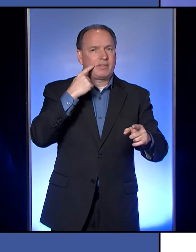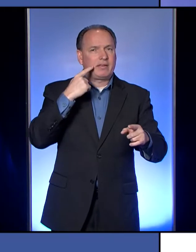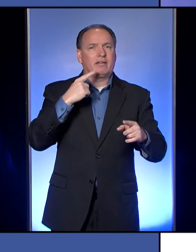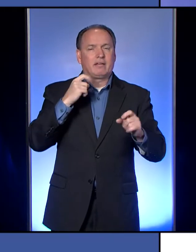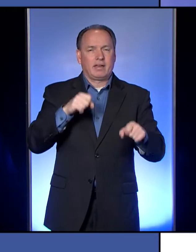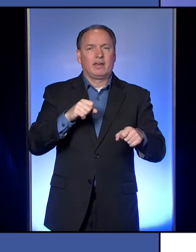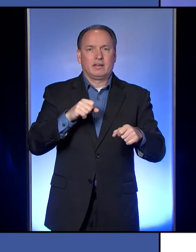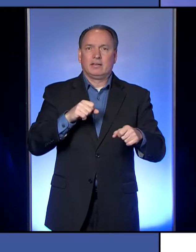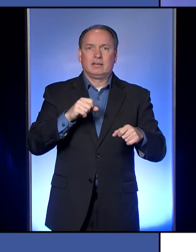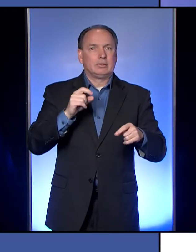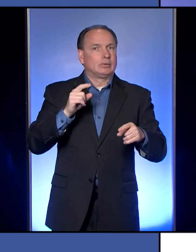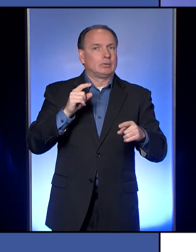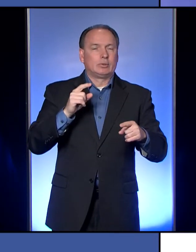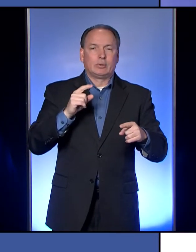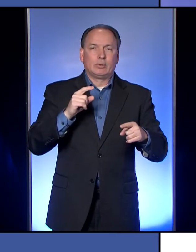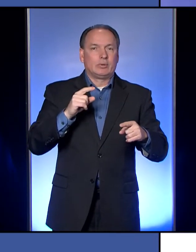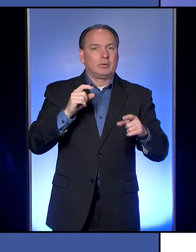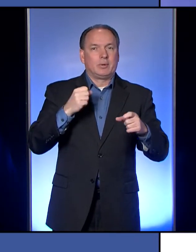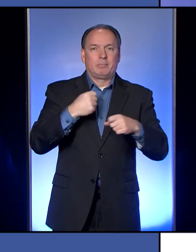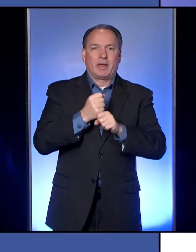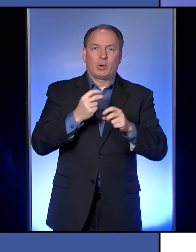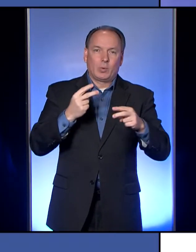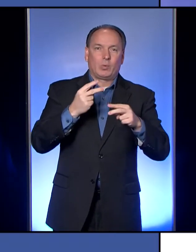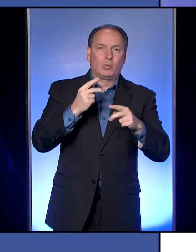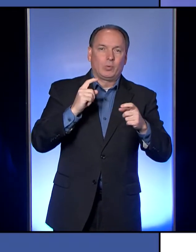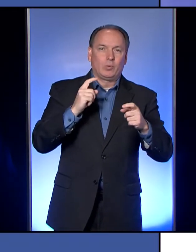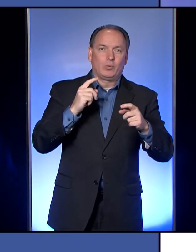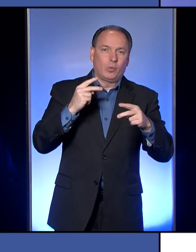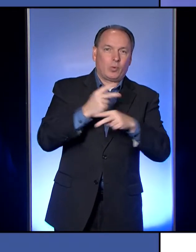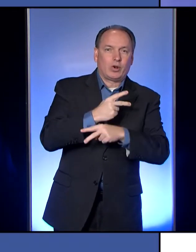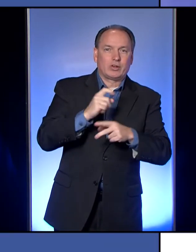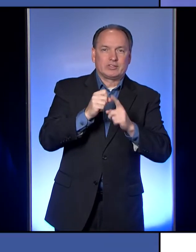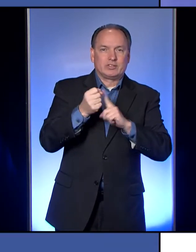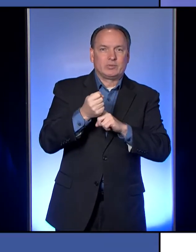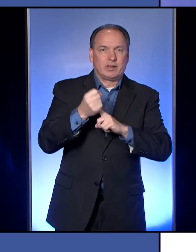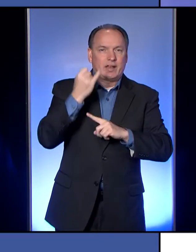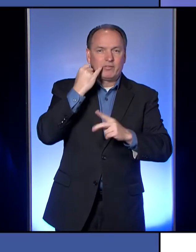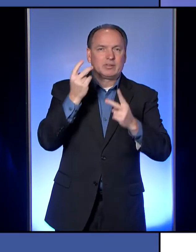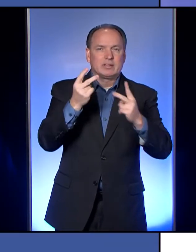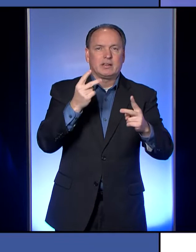it's a disaster in the making. If we start to see that happening a lot.